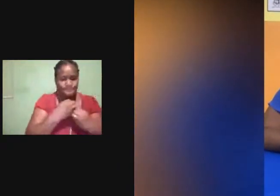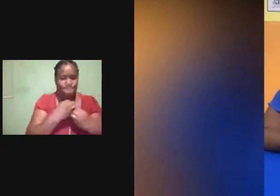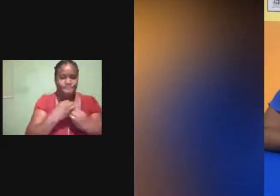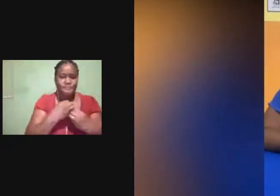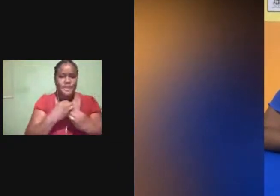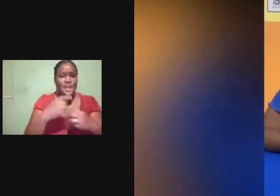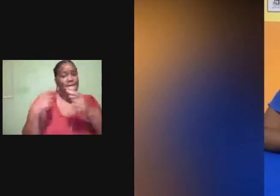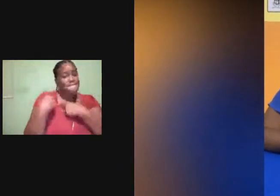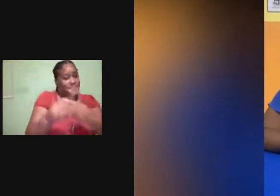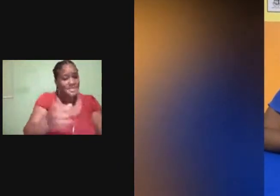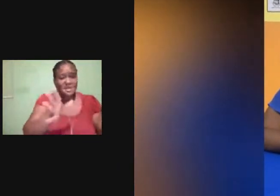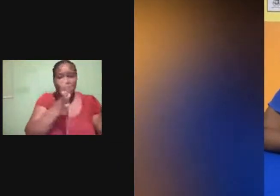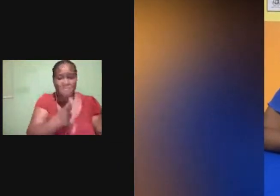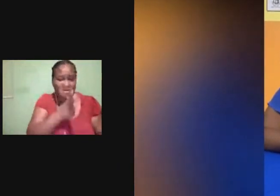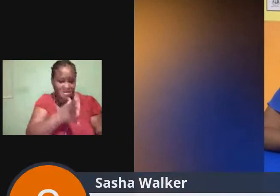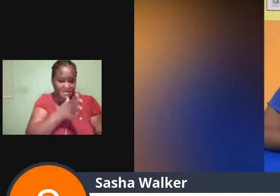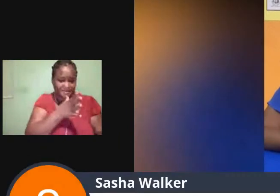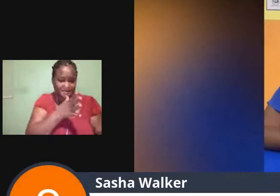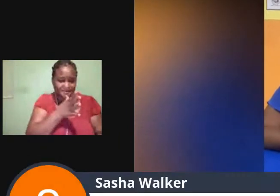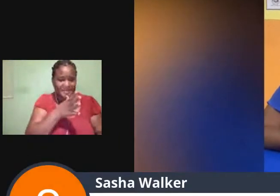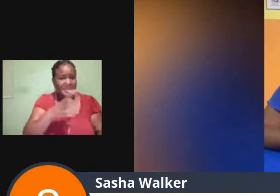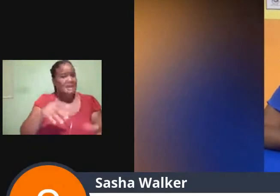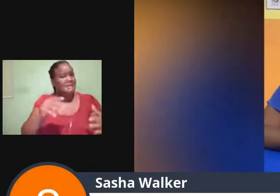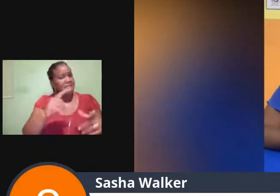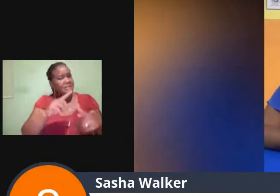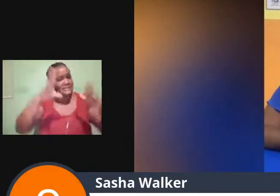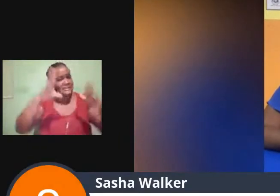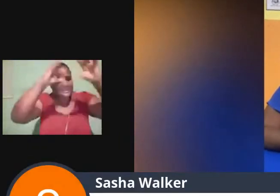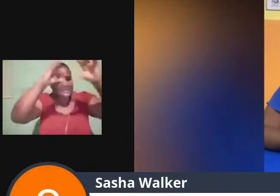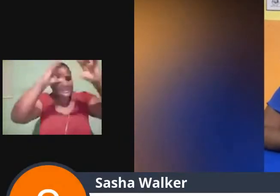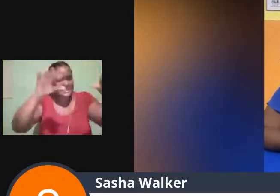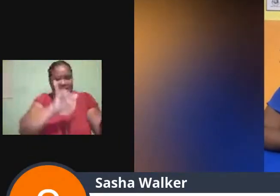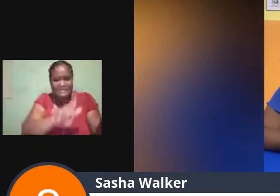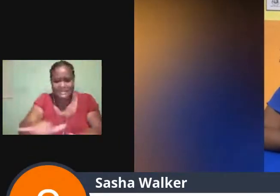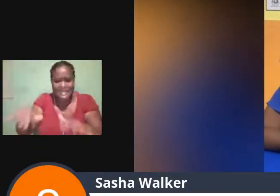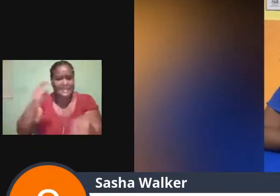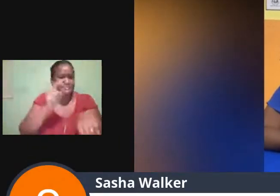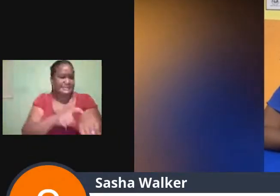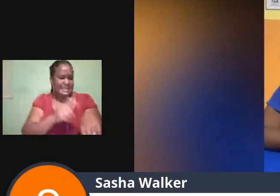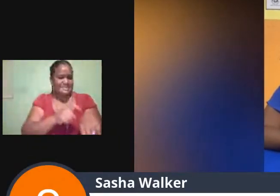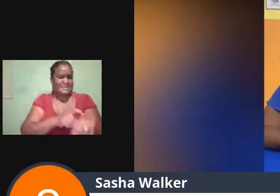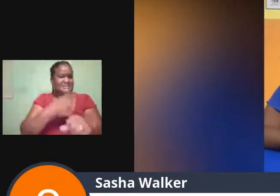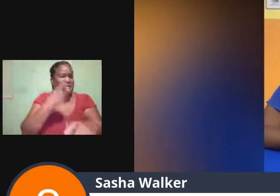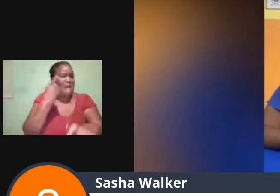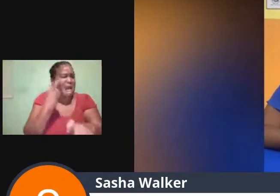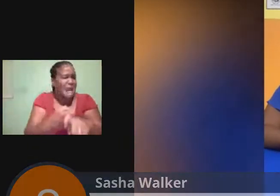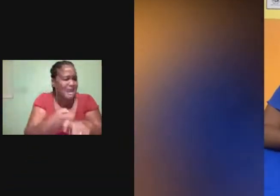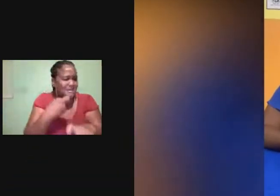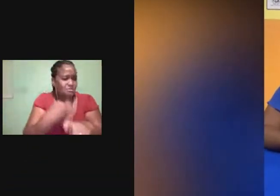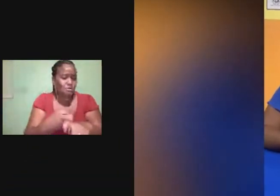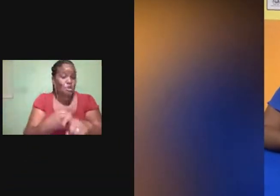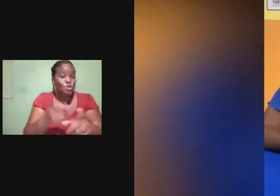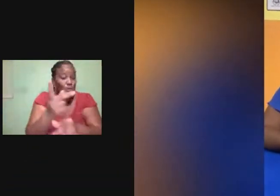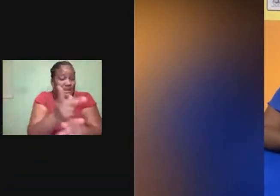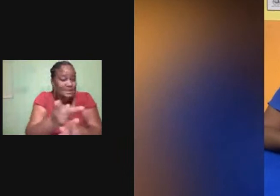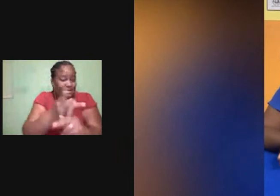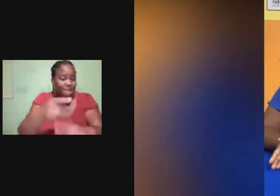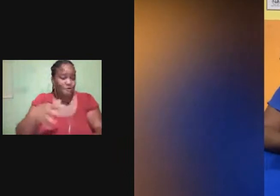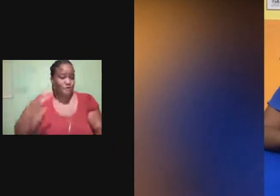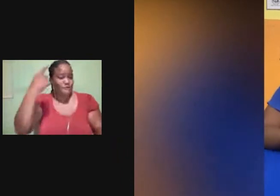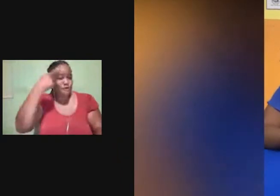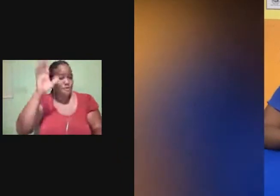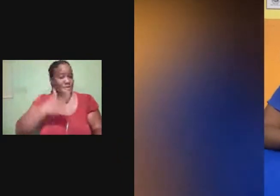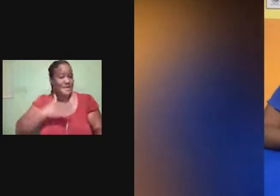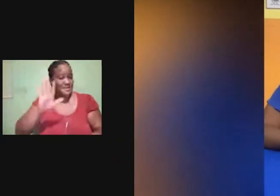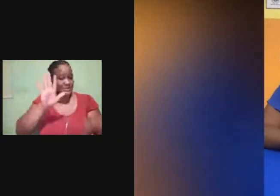and a teacher at times, it's one of the hardest things to teach my child. Because I'm not trained to